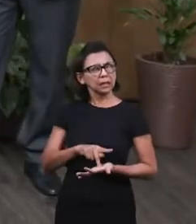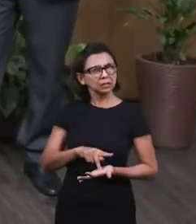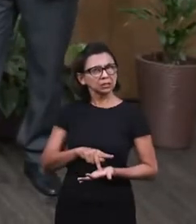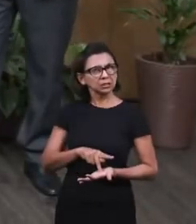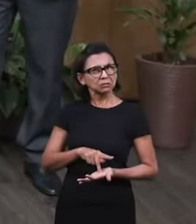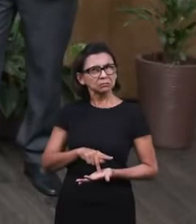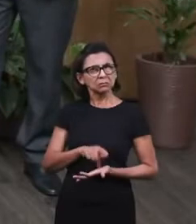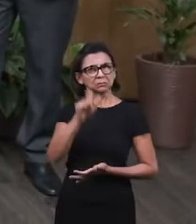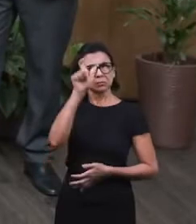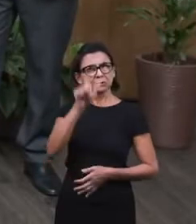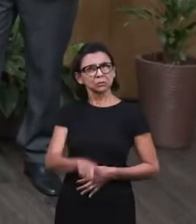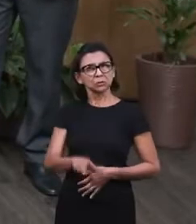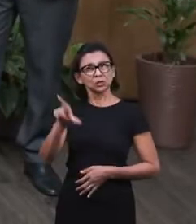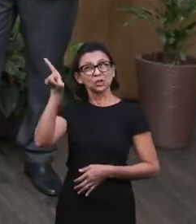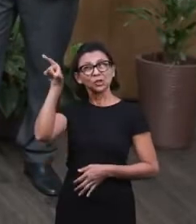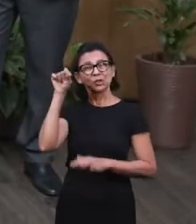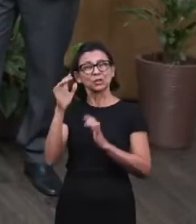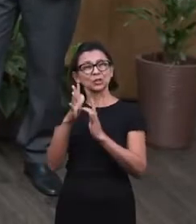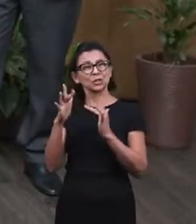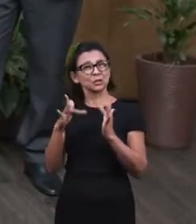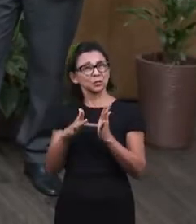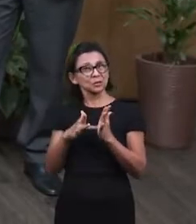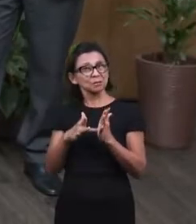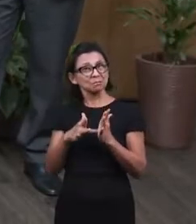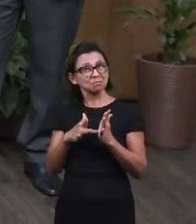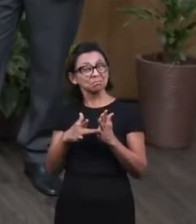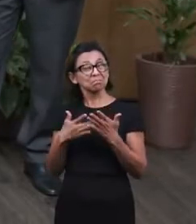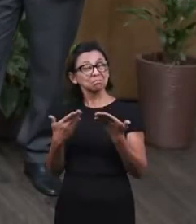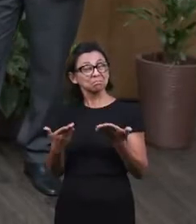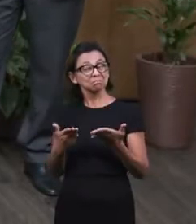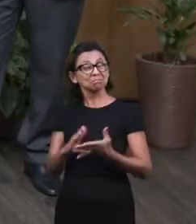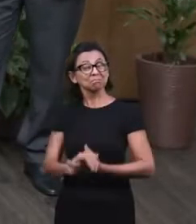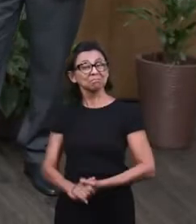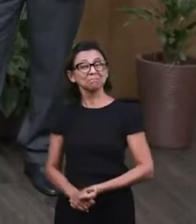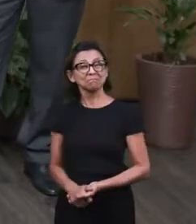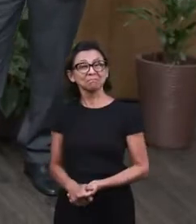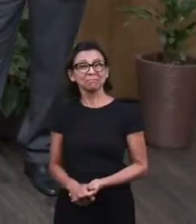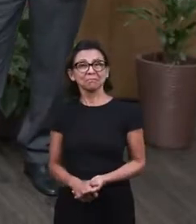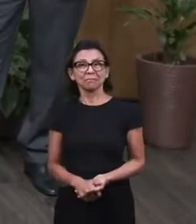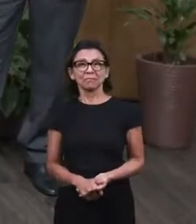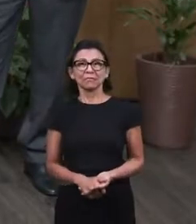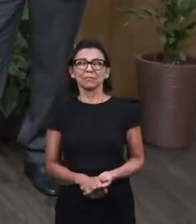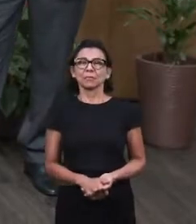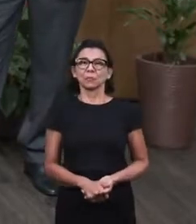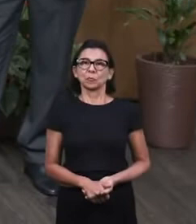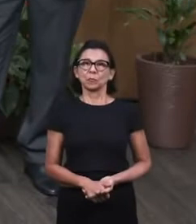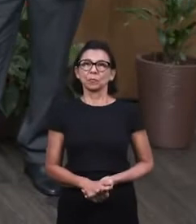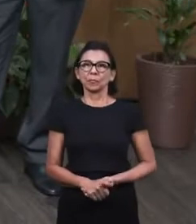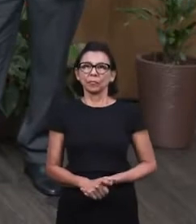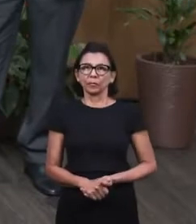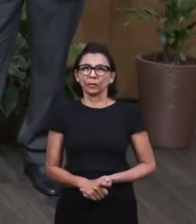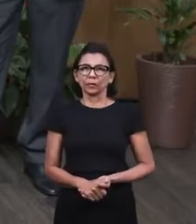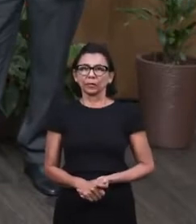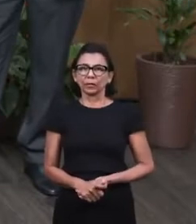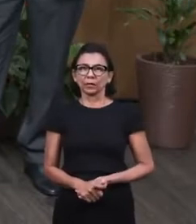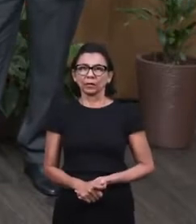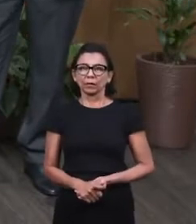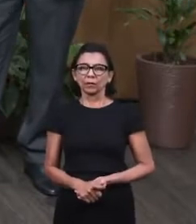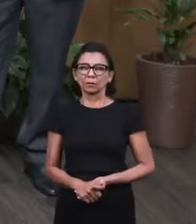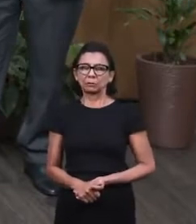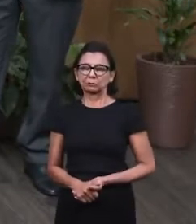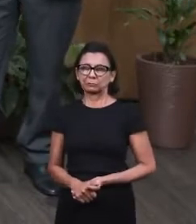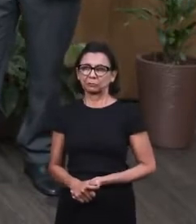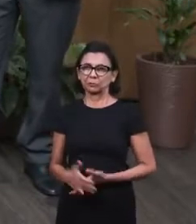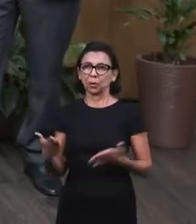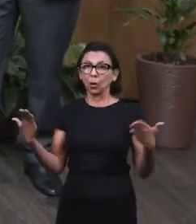in the life of those who make this best choice. If there is anyone in this world who can make a choice, can